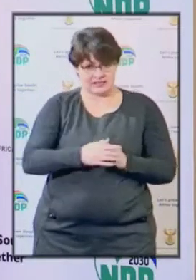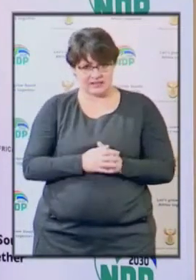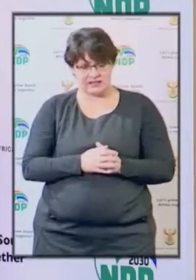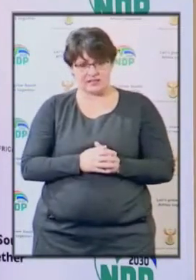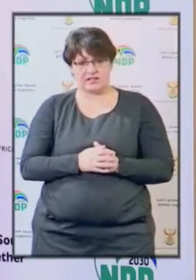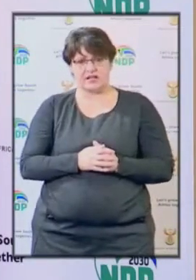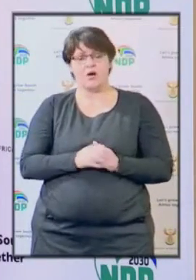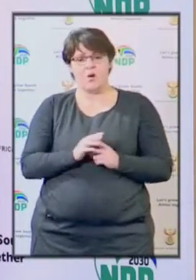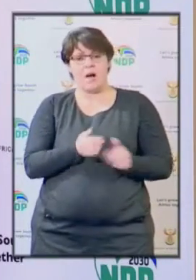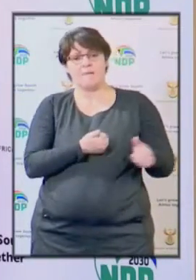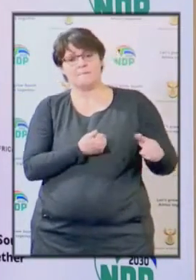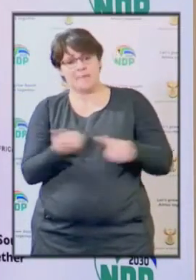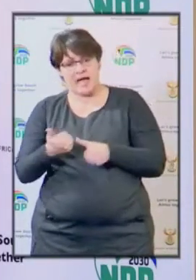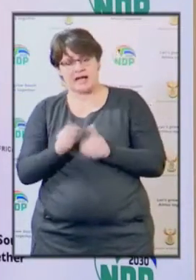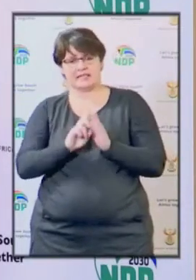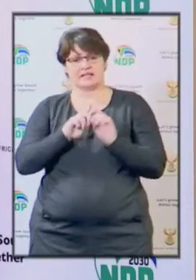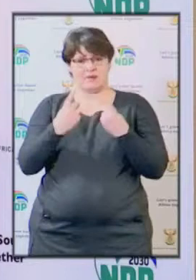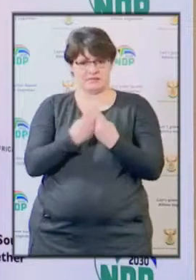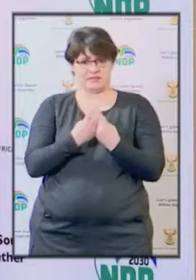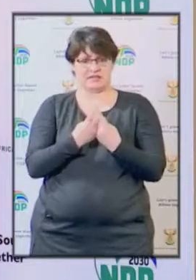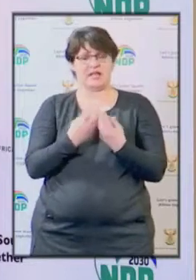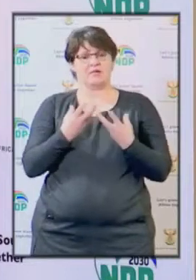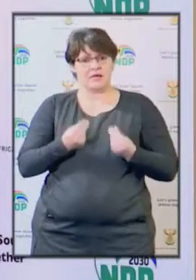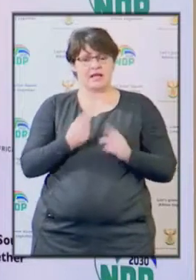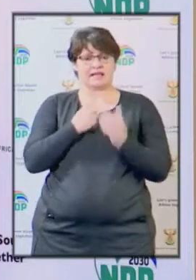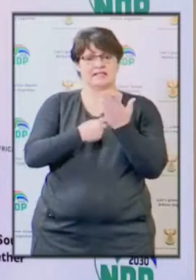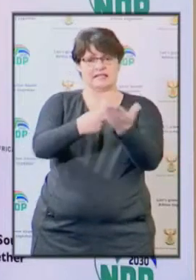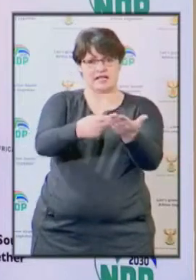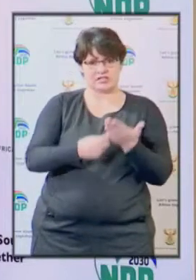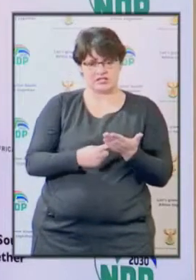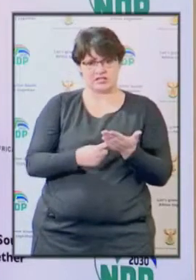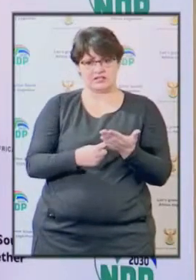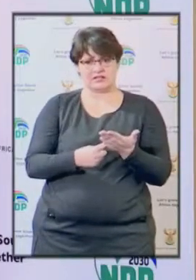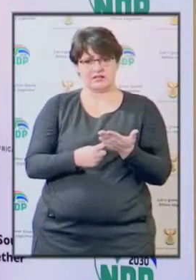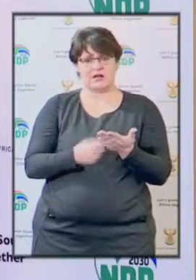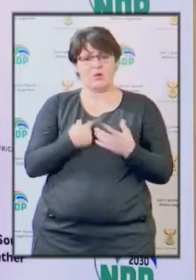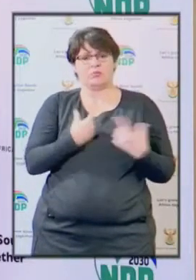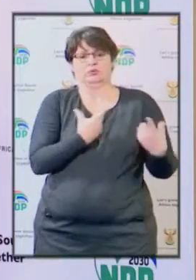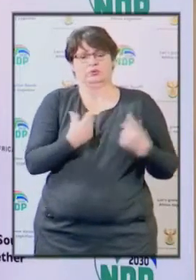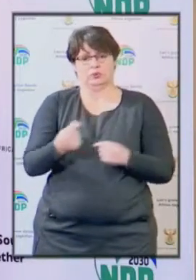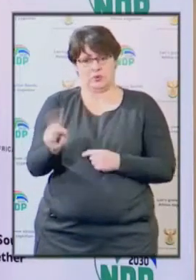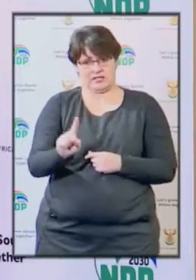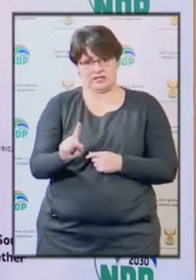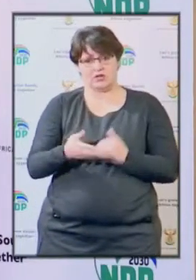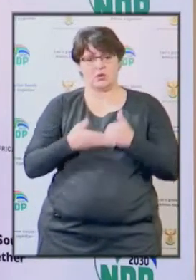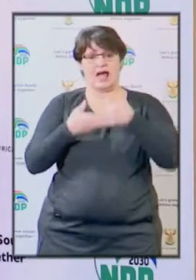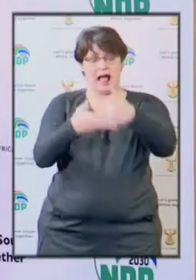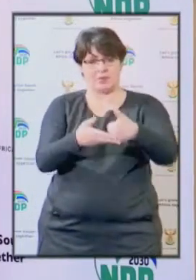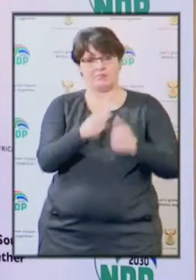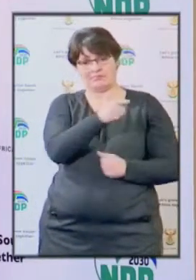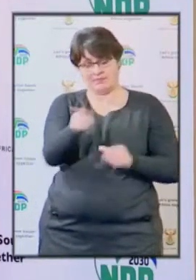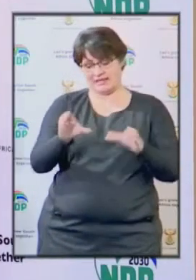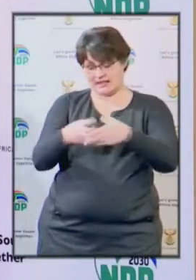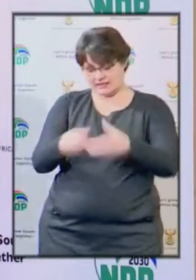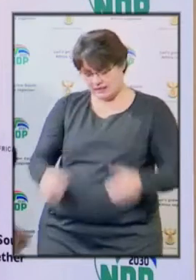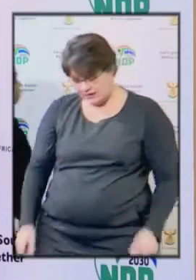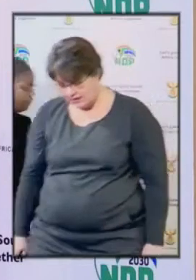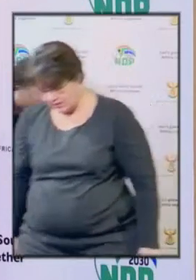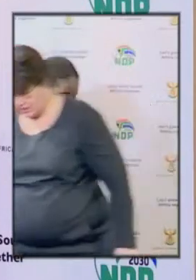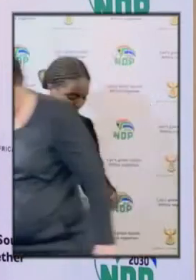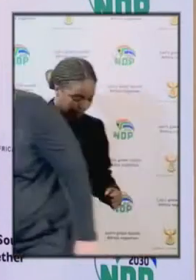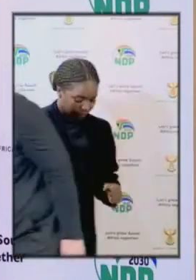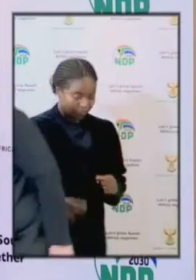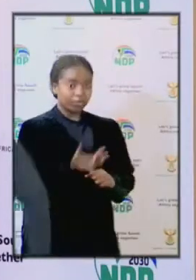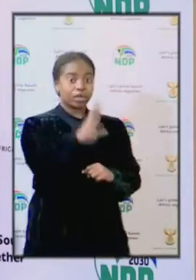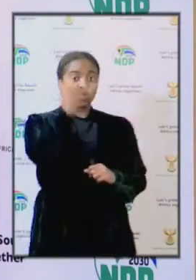I went back to the department and had a discussion about what can be done to assist this subsector. As you are